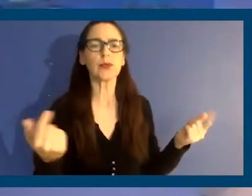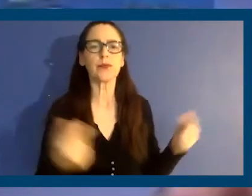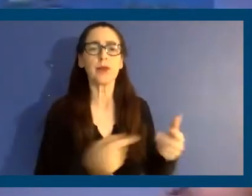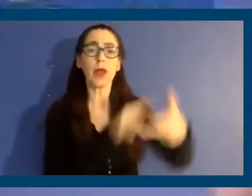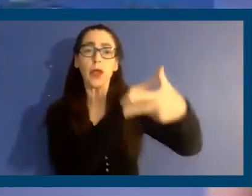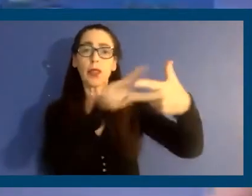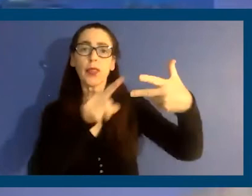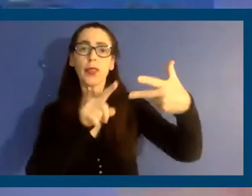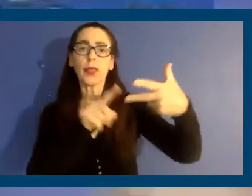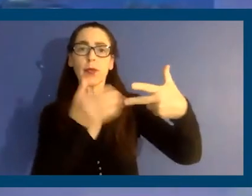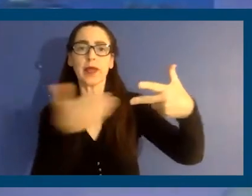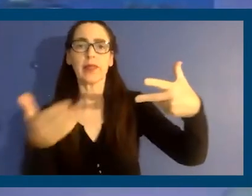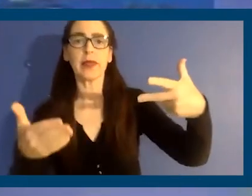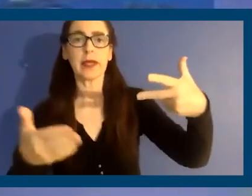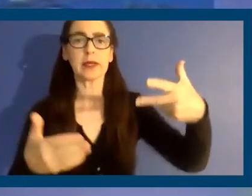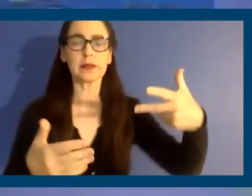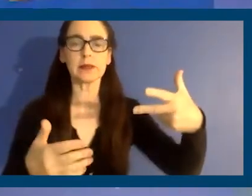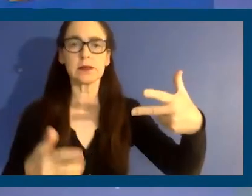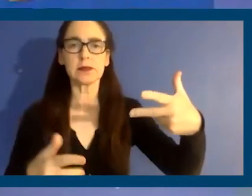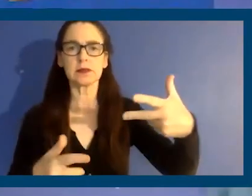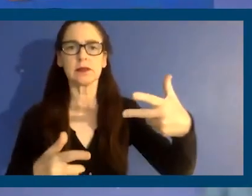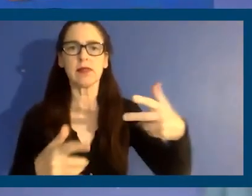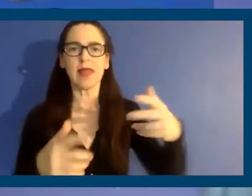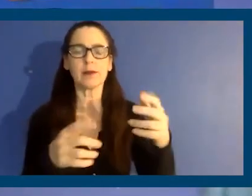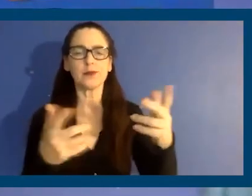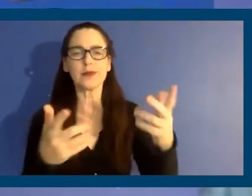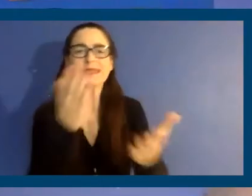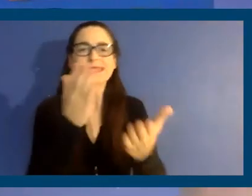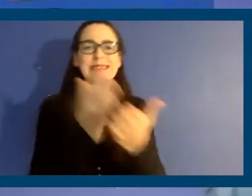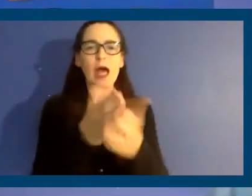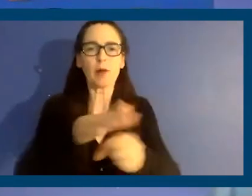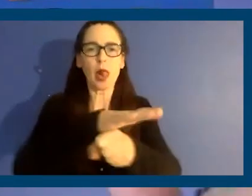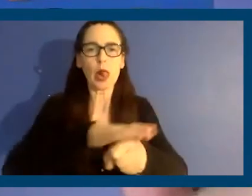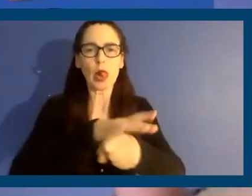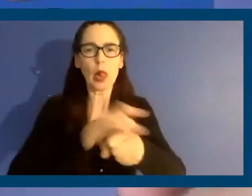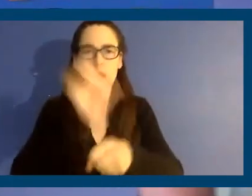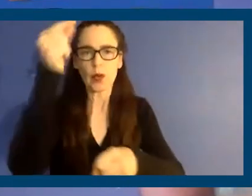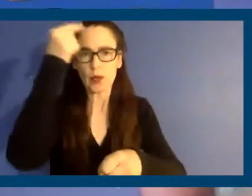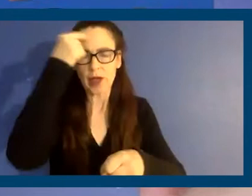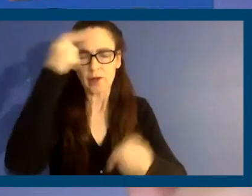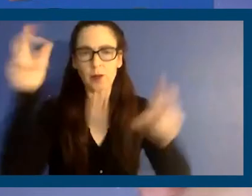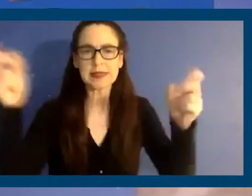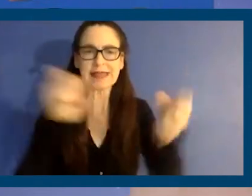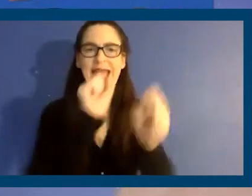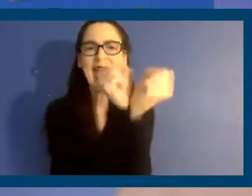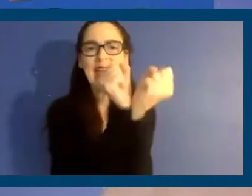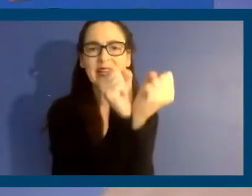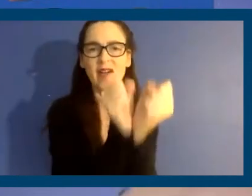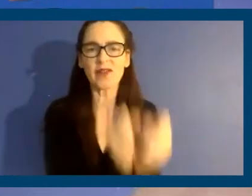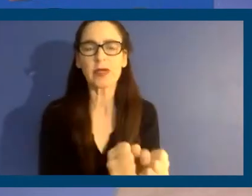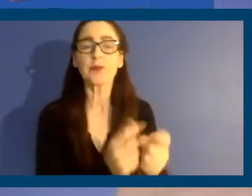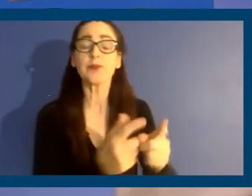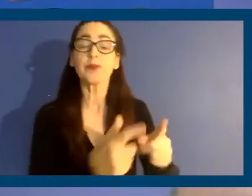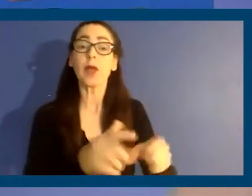major things that handcuff local governments right now. So one of this, it would allow local governments to